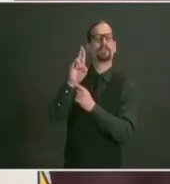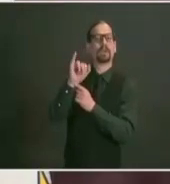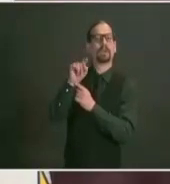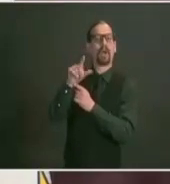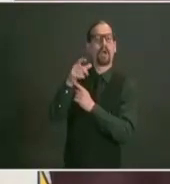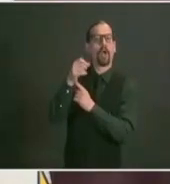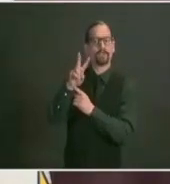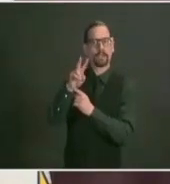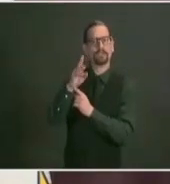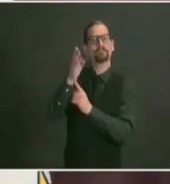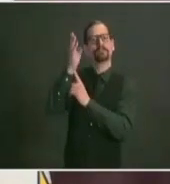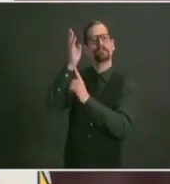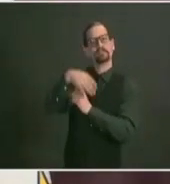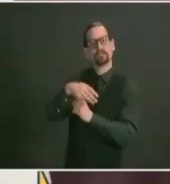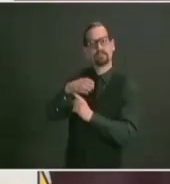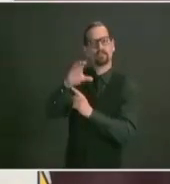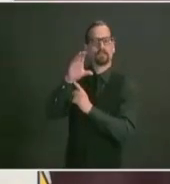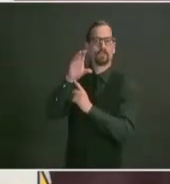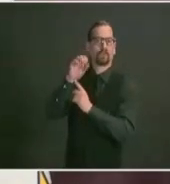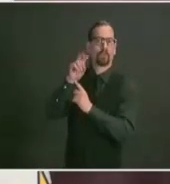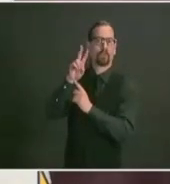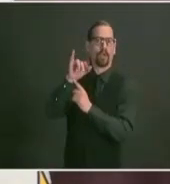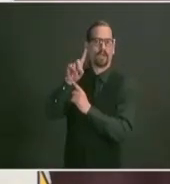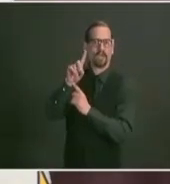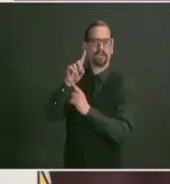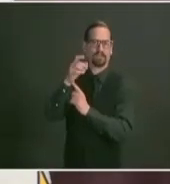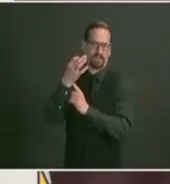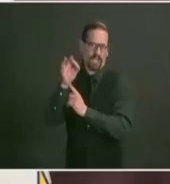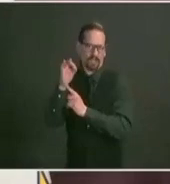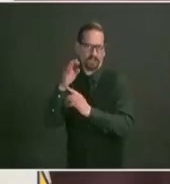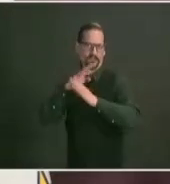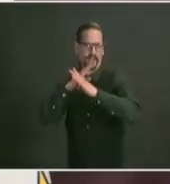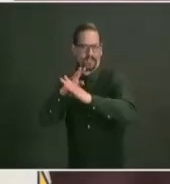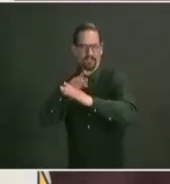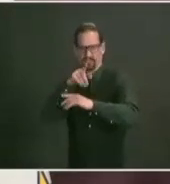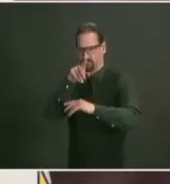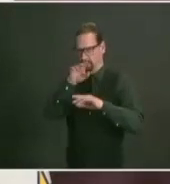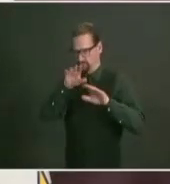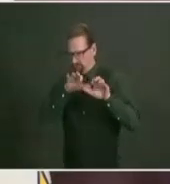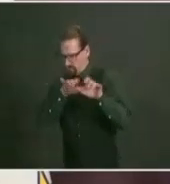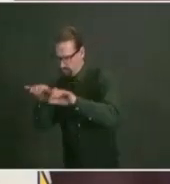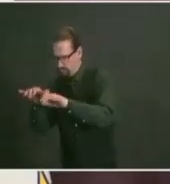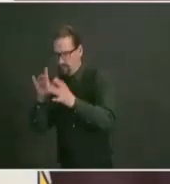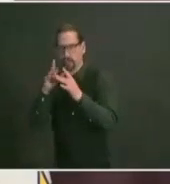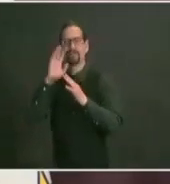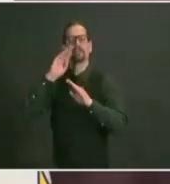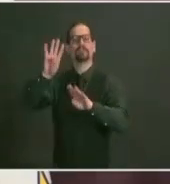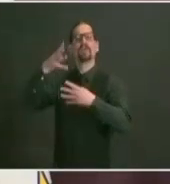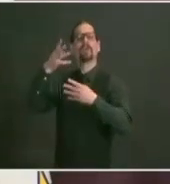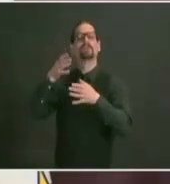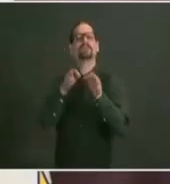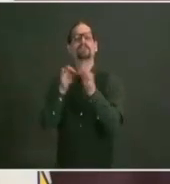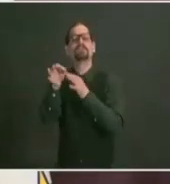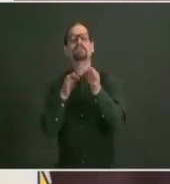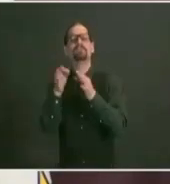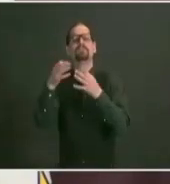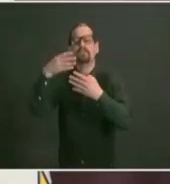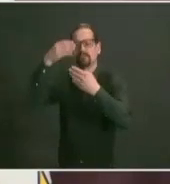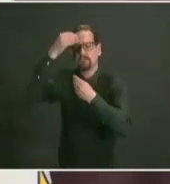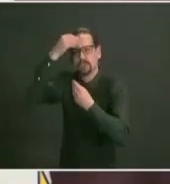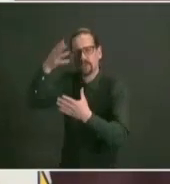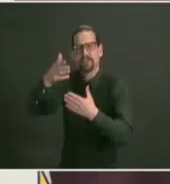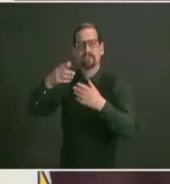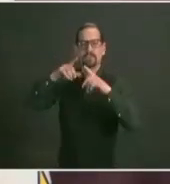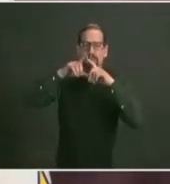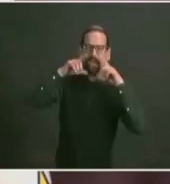on top of masking which is one of our best tools we know the three things that i always stress which